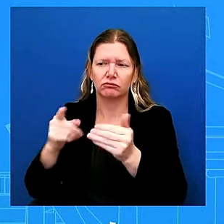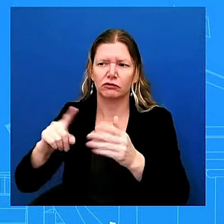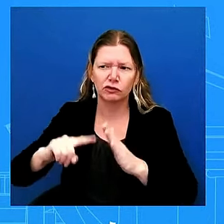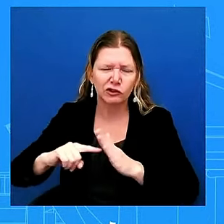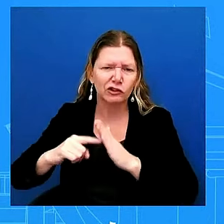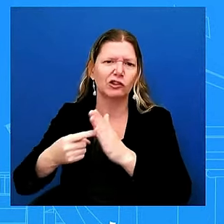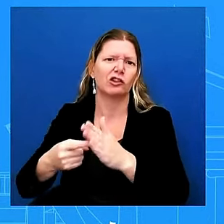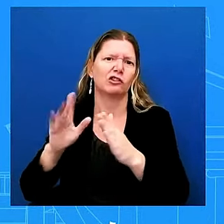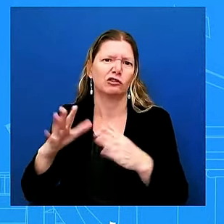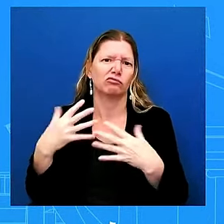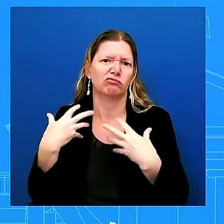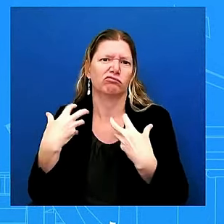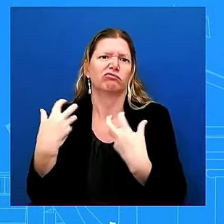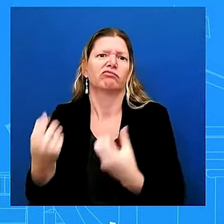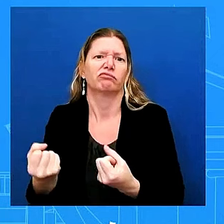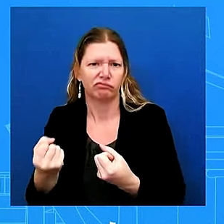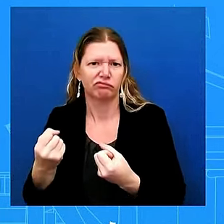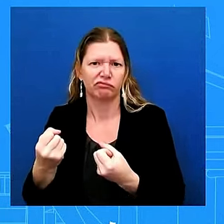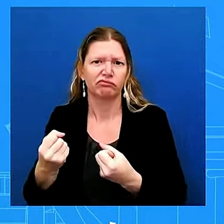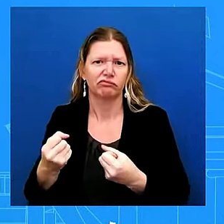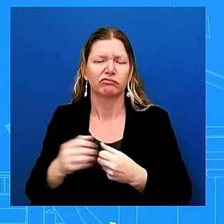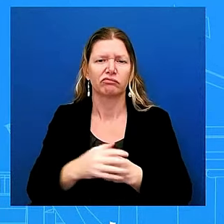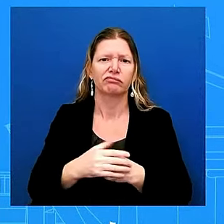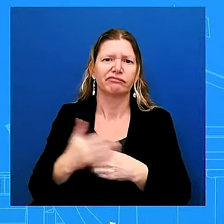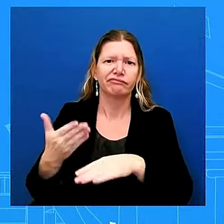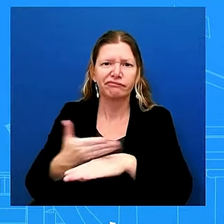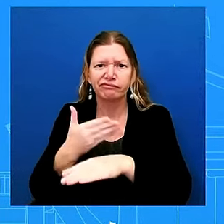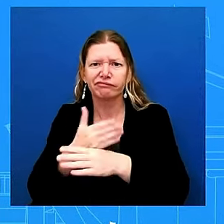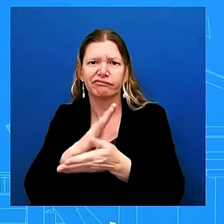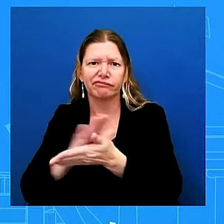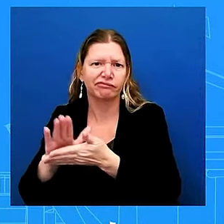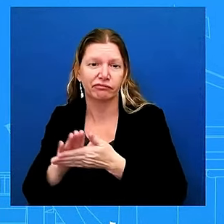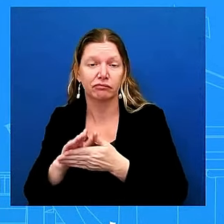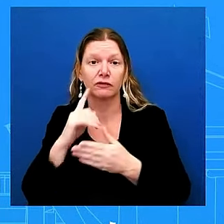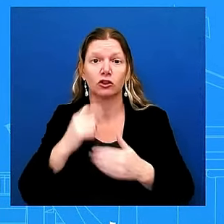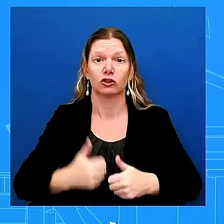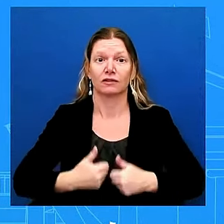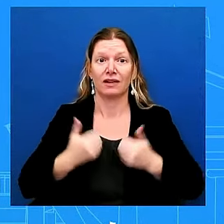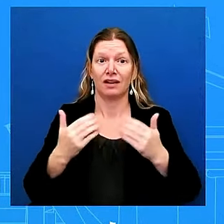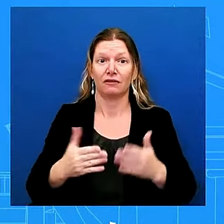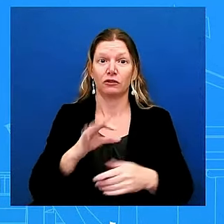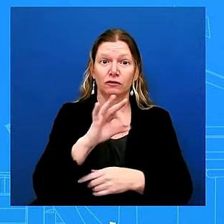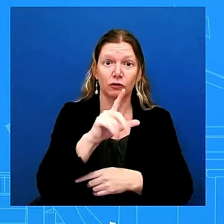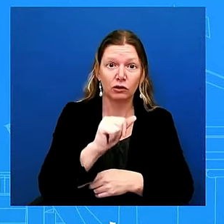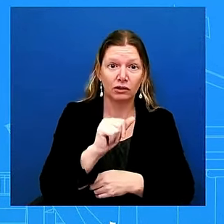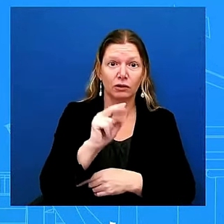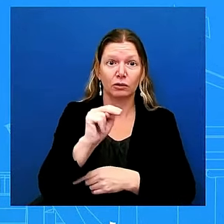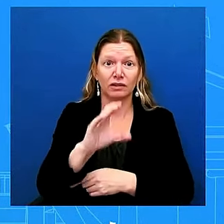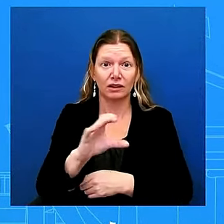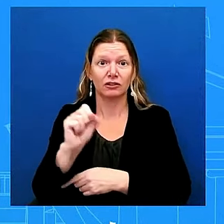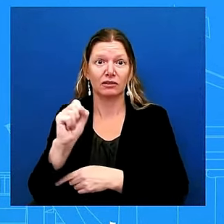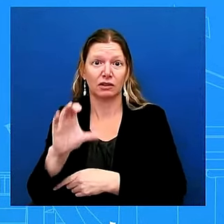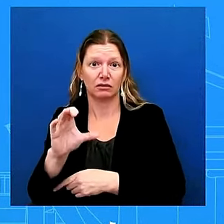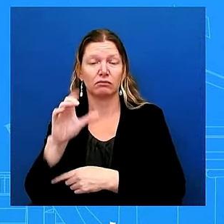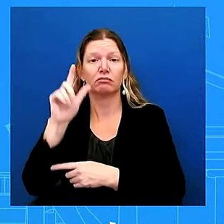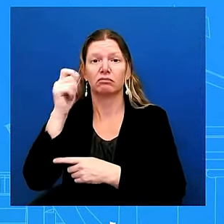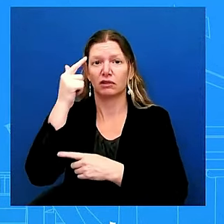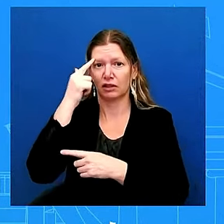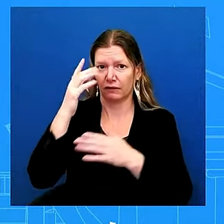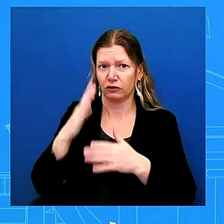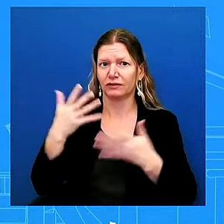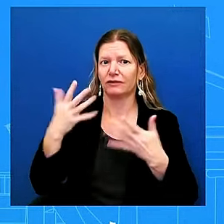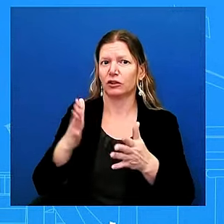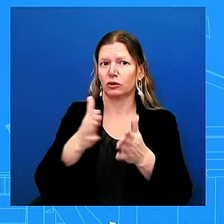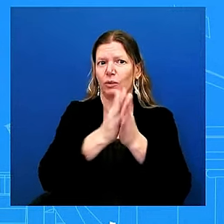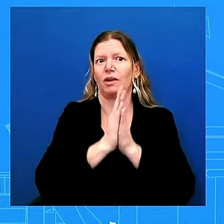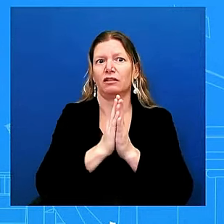florida north carolina and south carolina whose governors have requested major disaster declarations the president approved